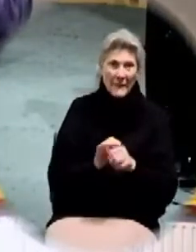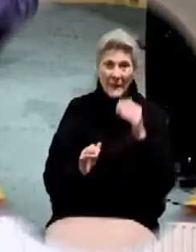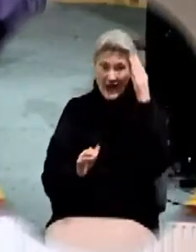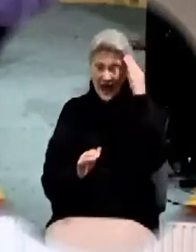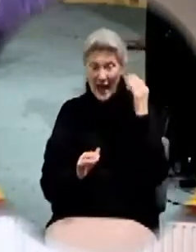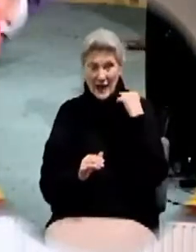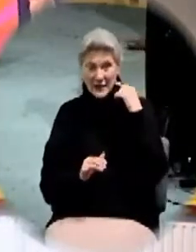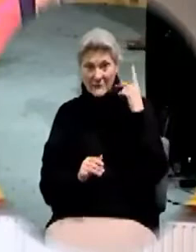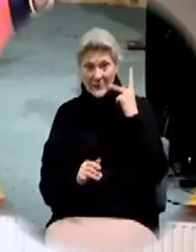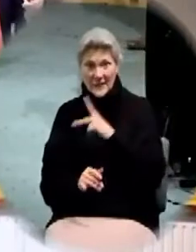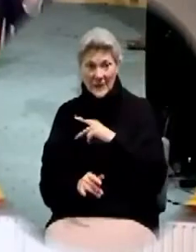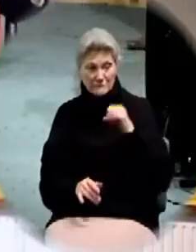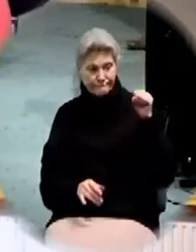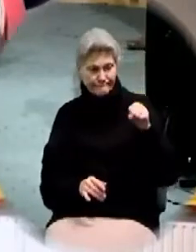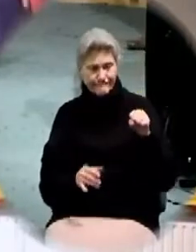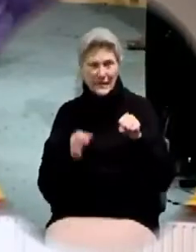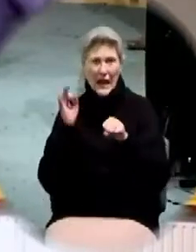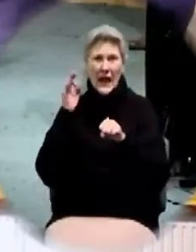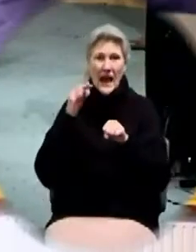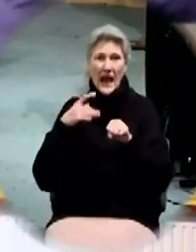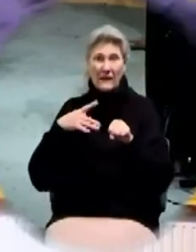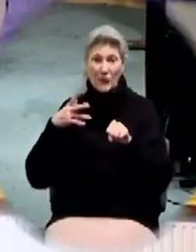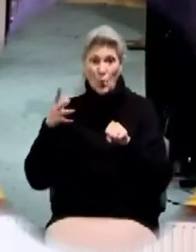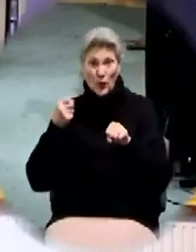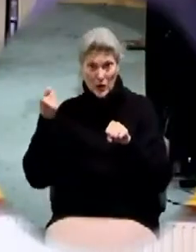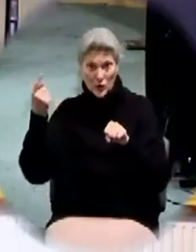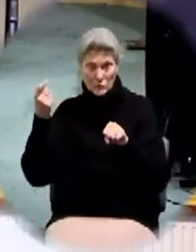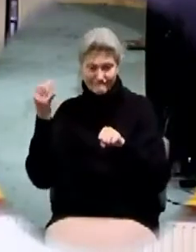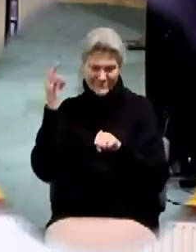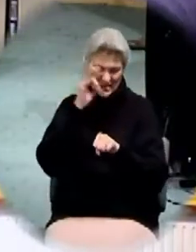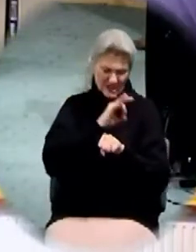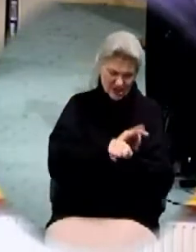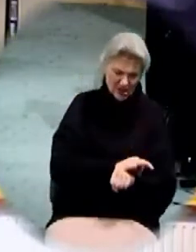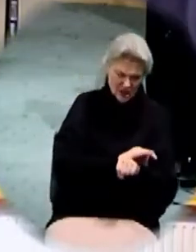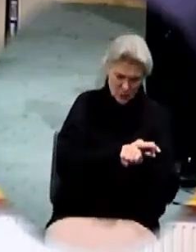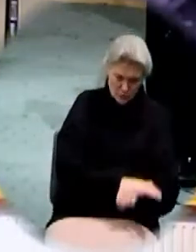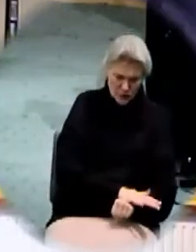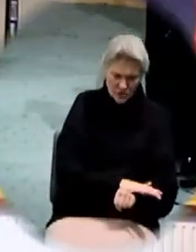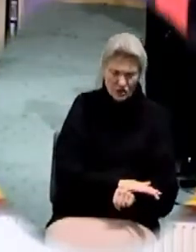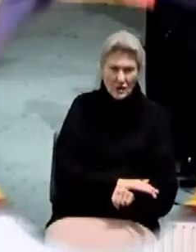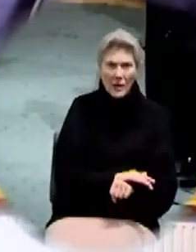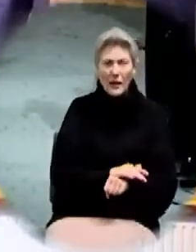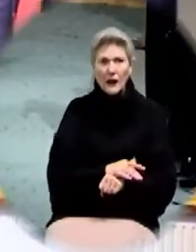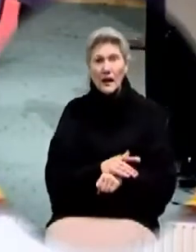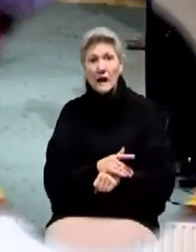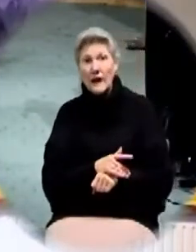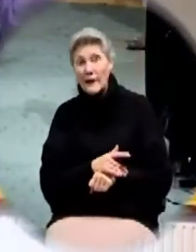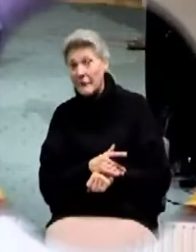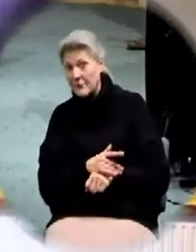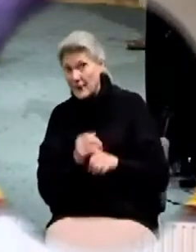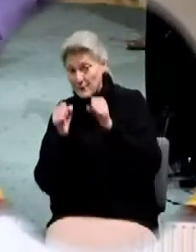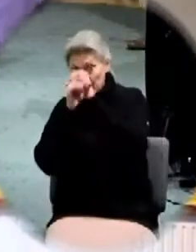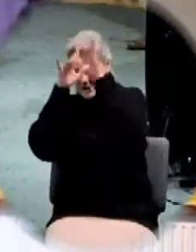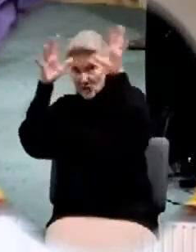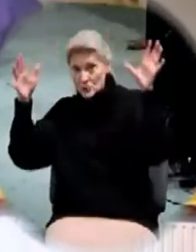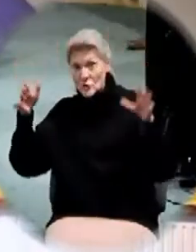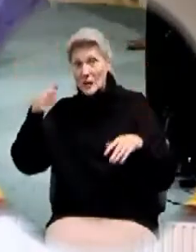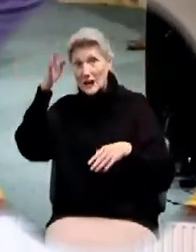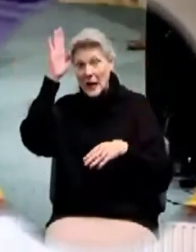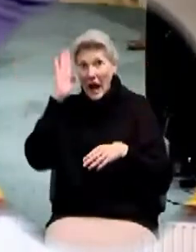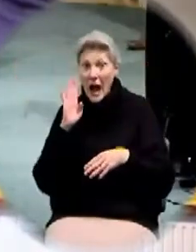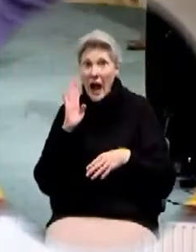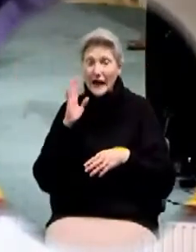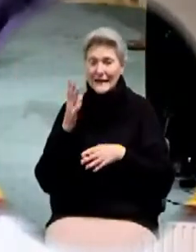church his bride and he has caused Satan to be under our feet with our feet